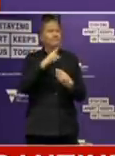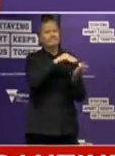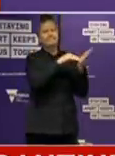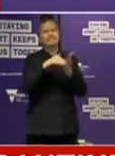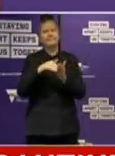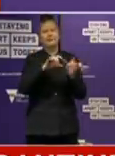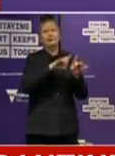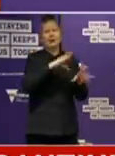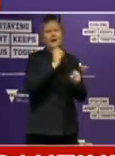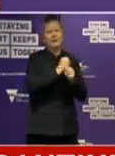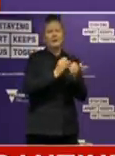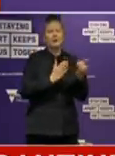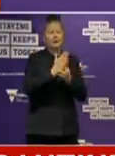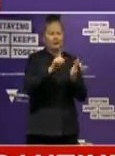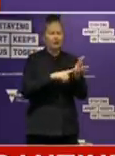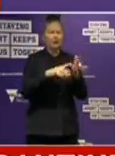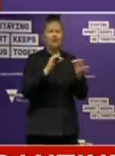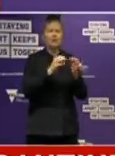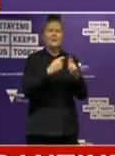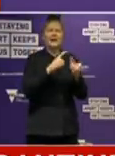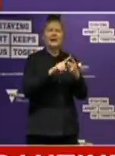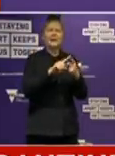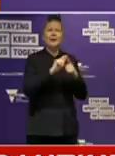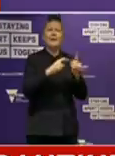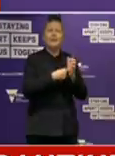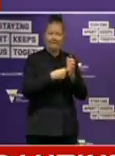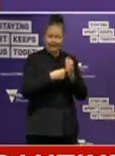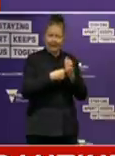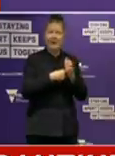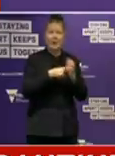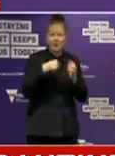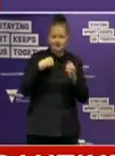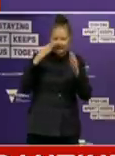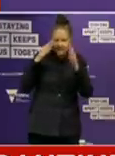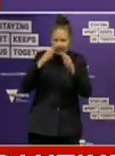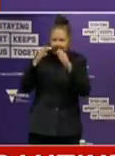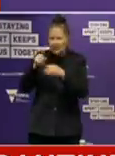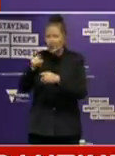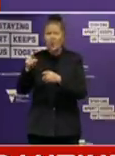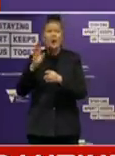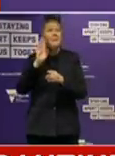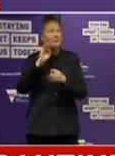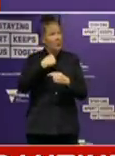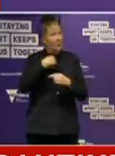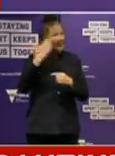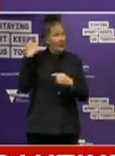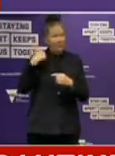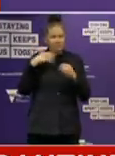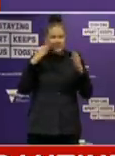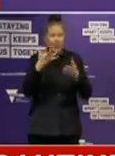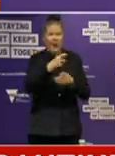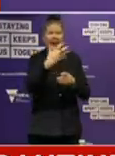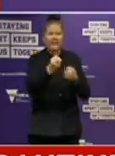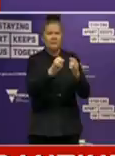JobKeeper. We've been focusing our efforts primarily on those businesses which employ people. But